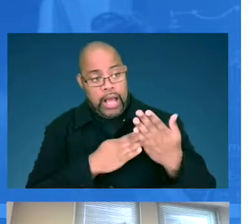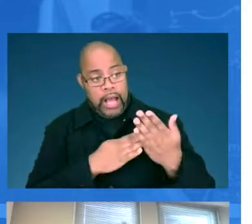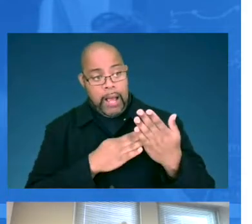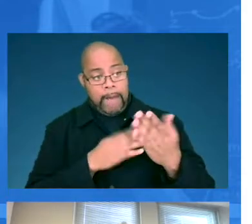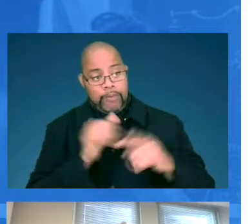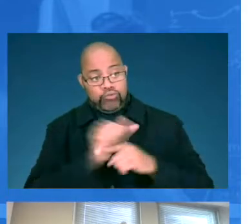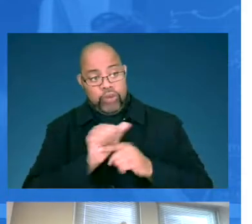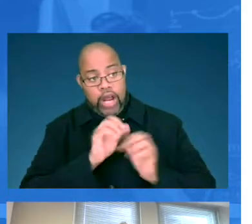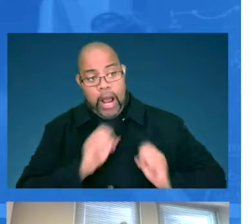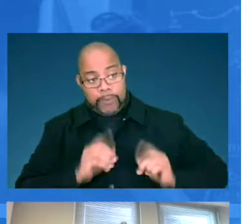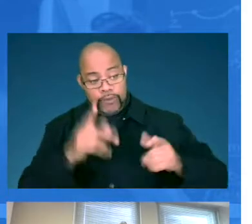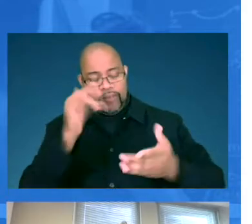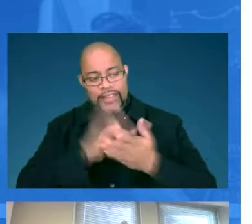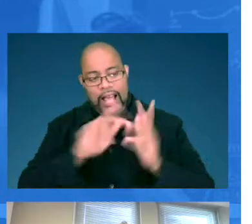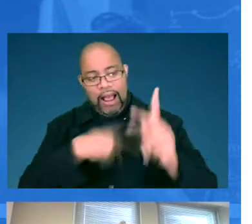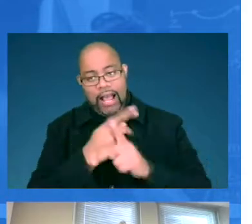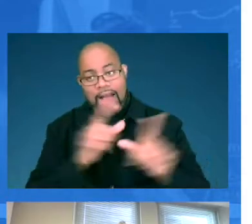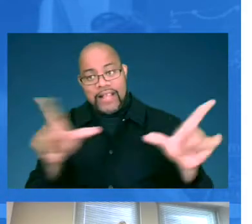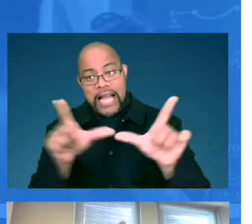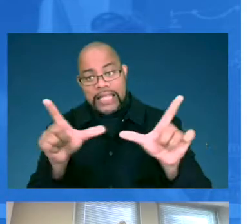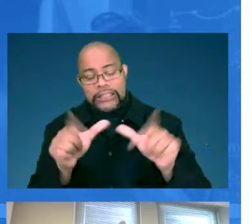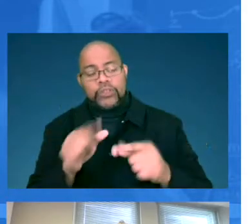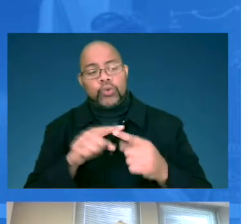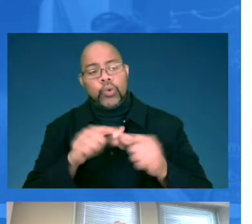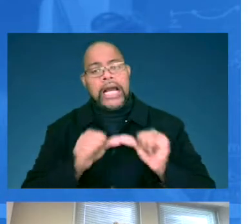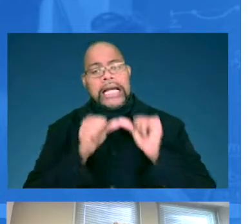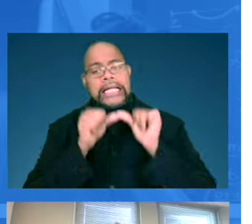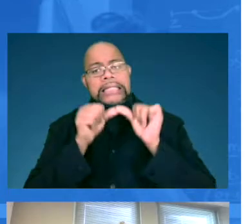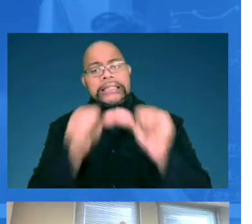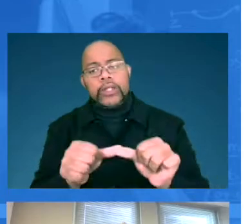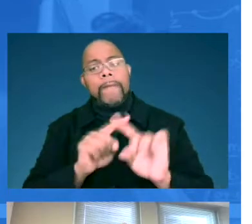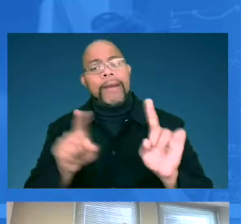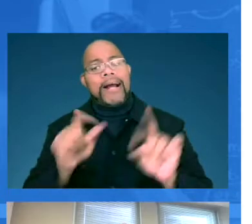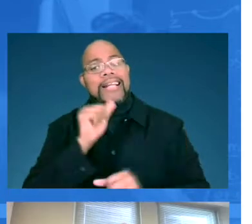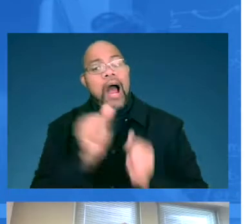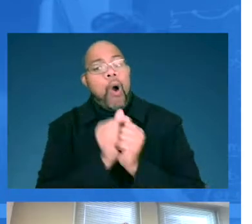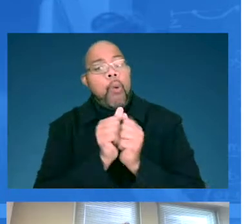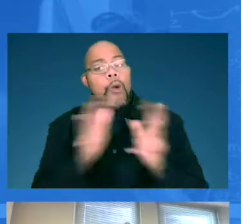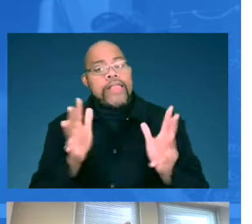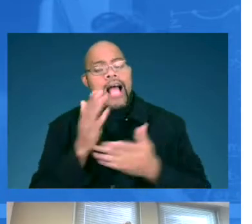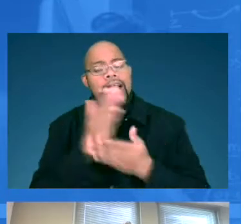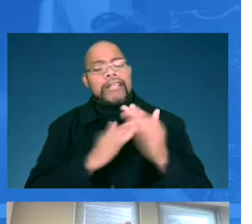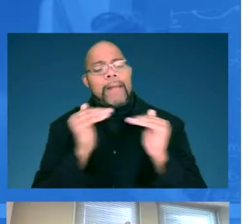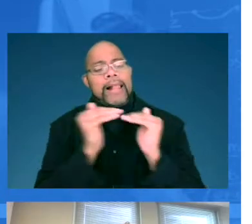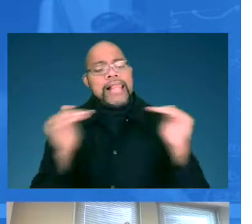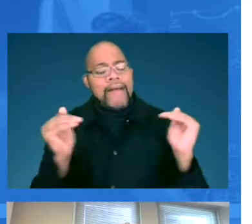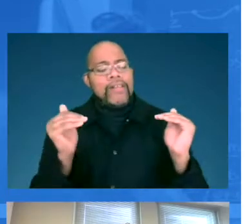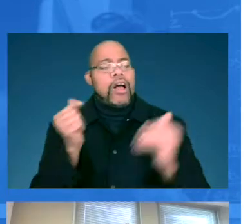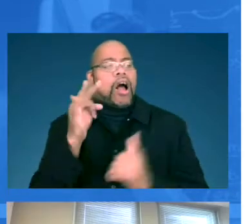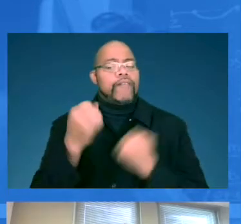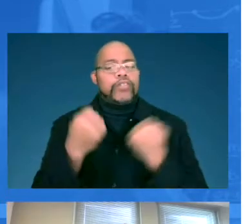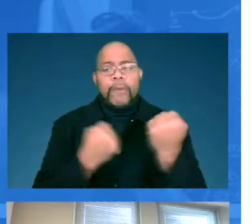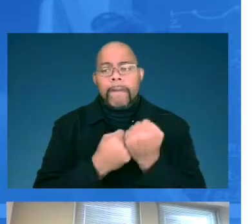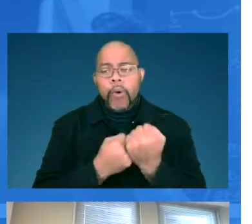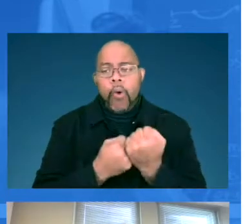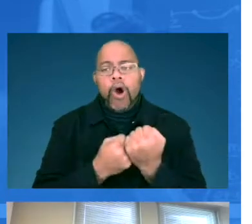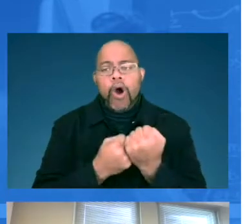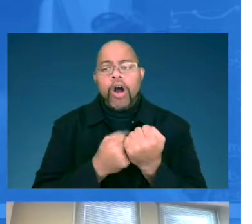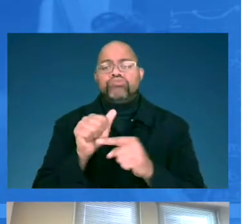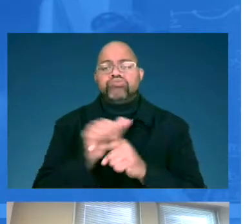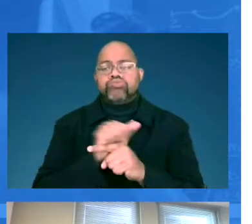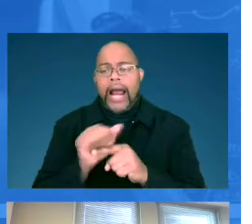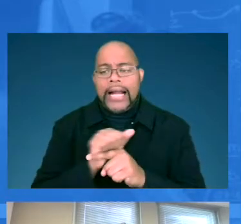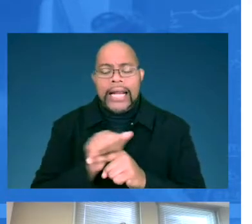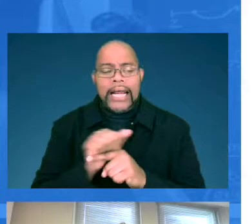some training opportunities for this type of license to continue, but not without some level of support and